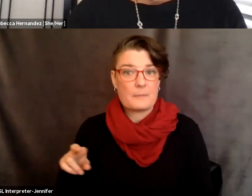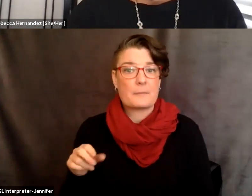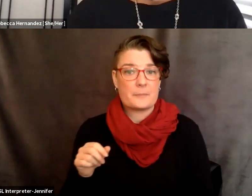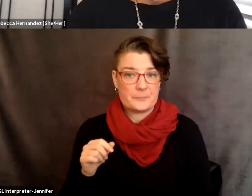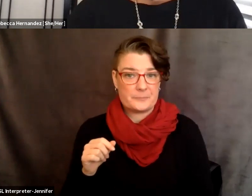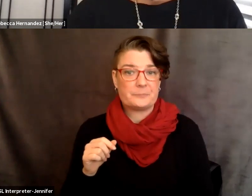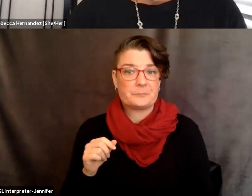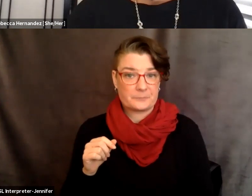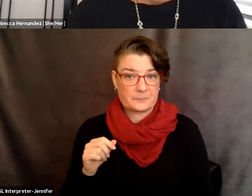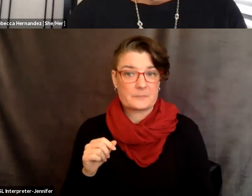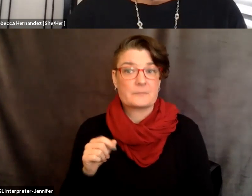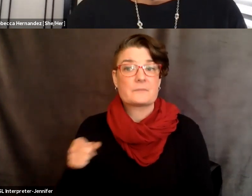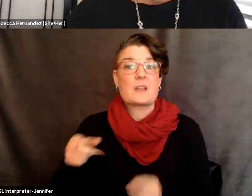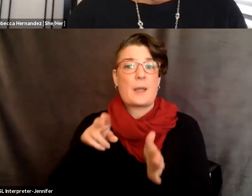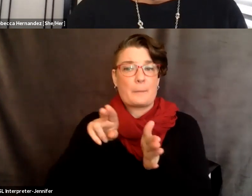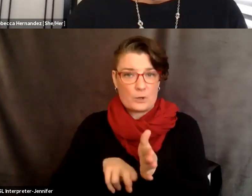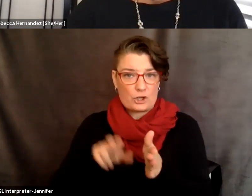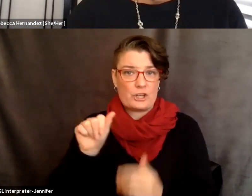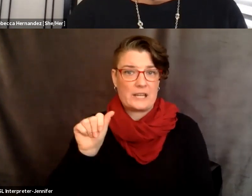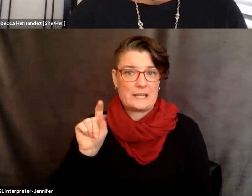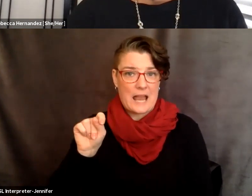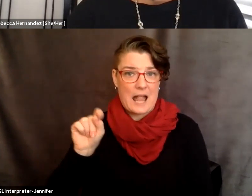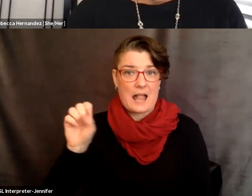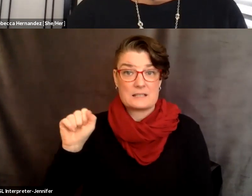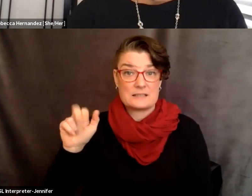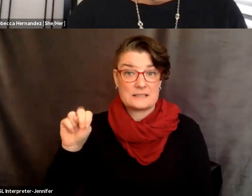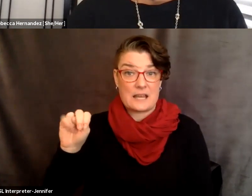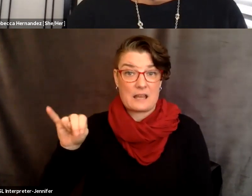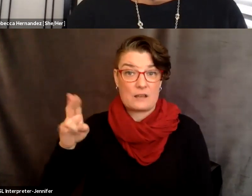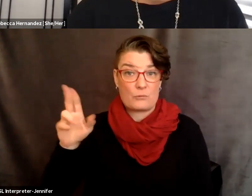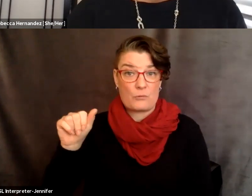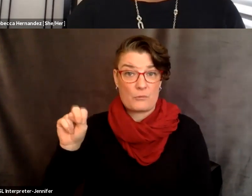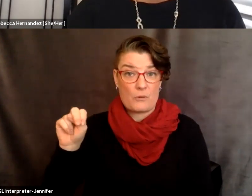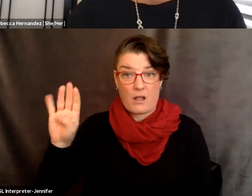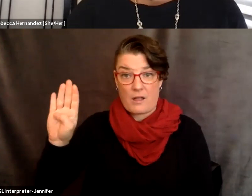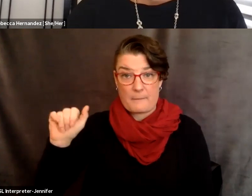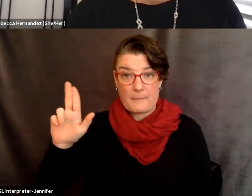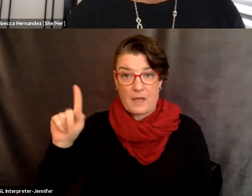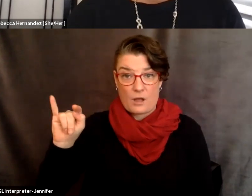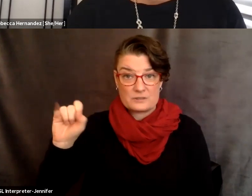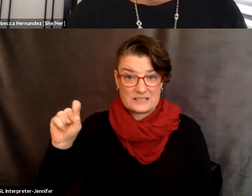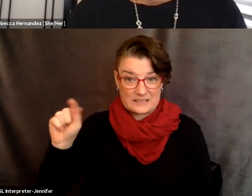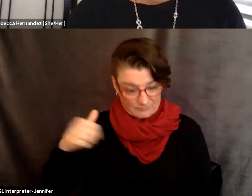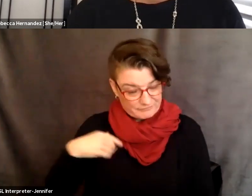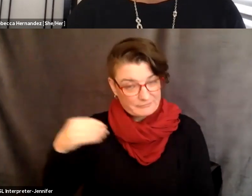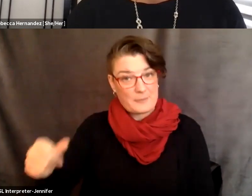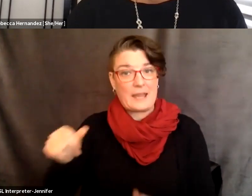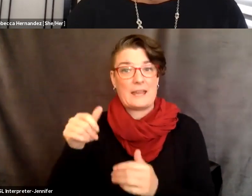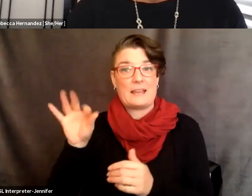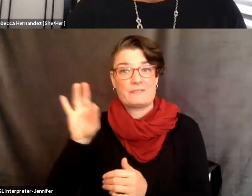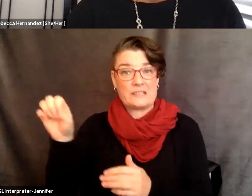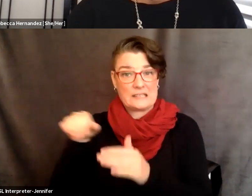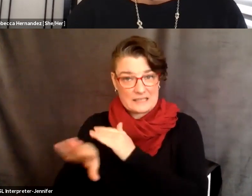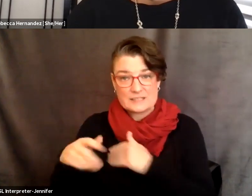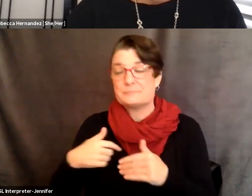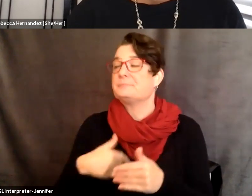and is buried at, um, San Juan Bautista. And so I, you I paid my admission and I went